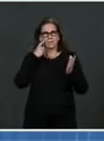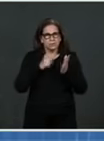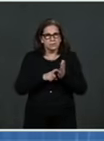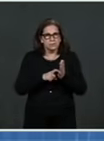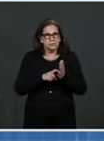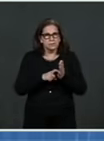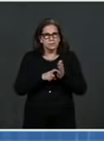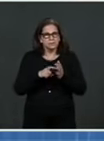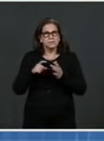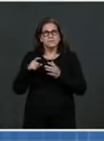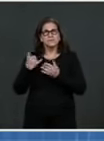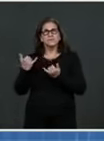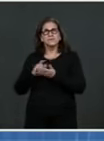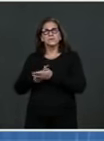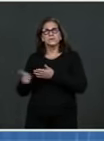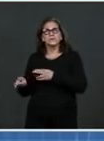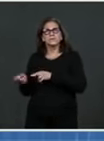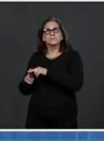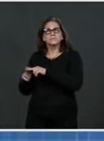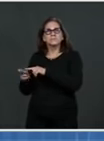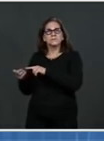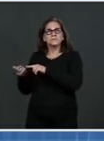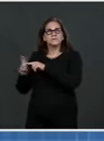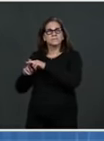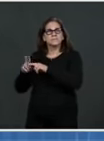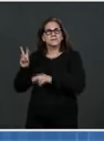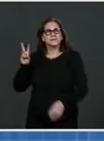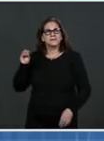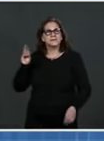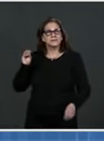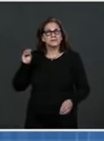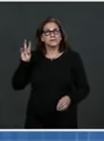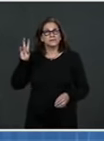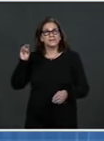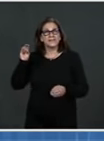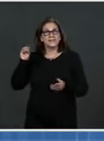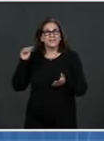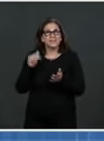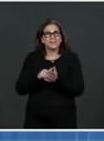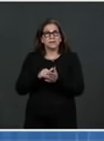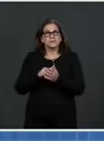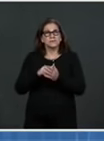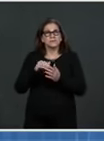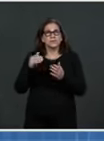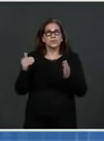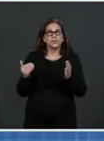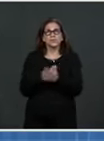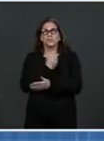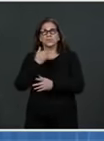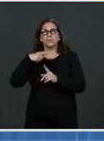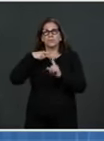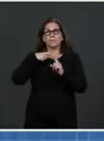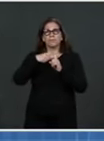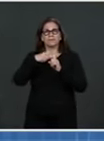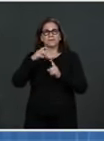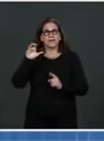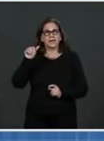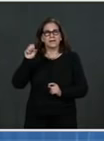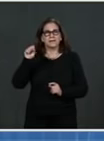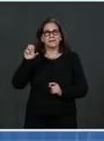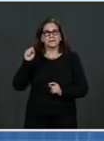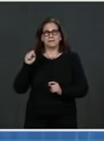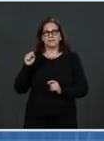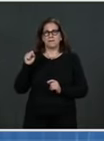cases. We're now in the 60 to 70,000 range. And when we see that uptick in cases, what we have seen before is that